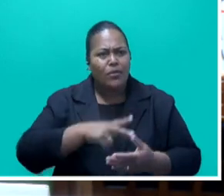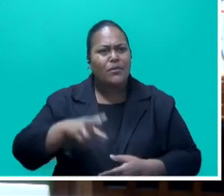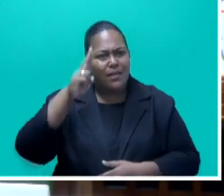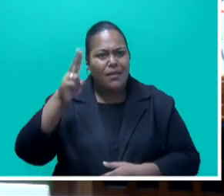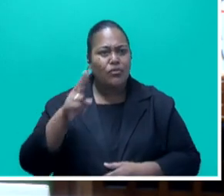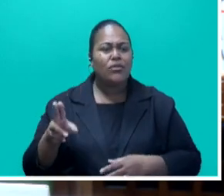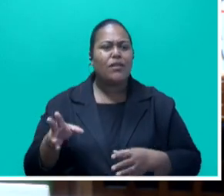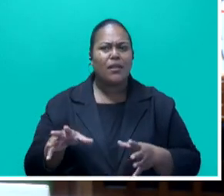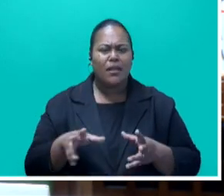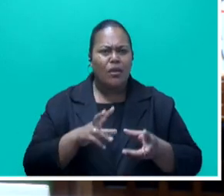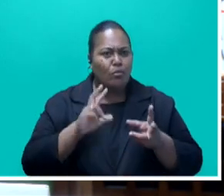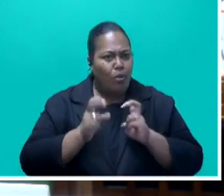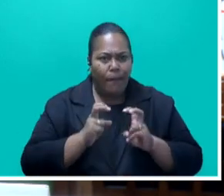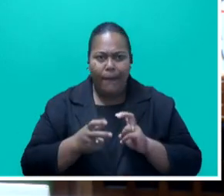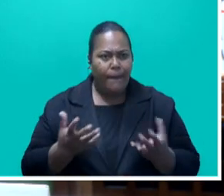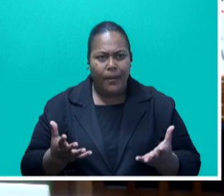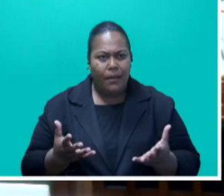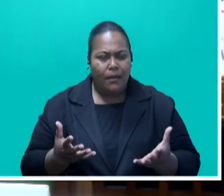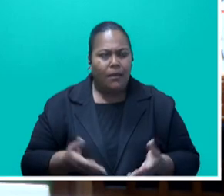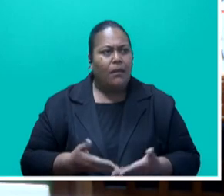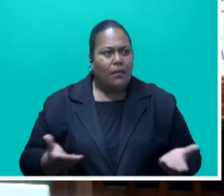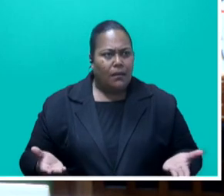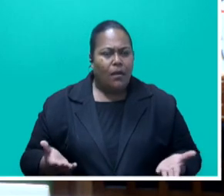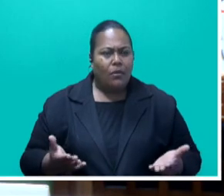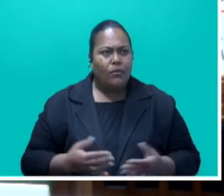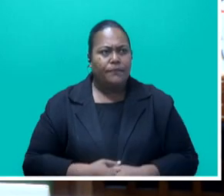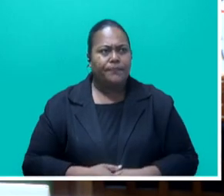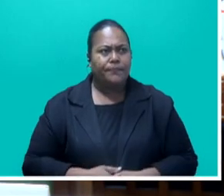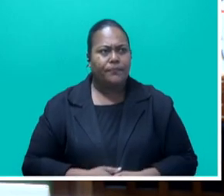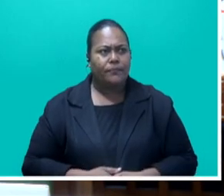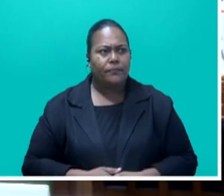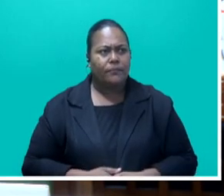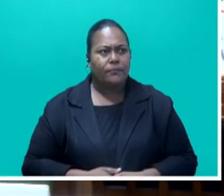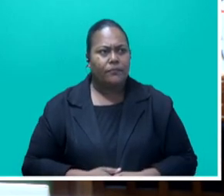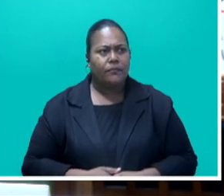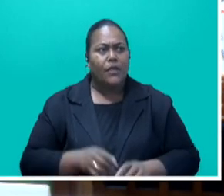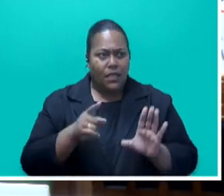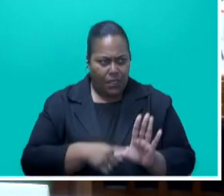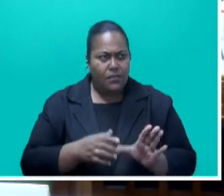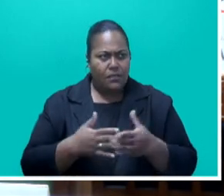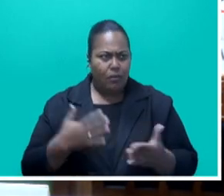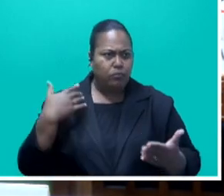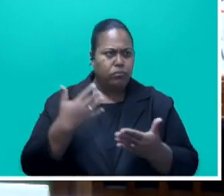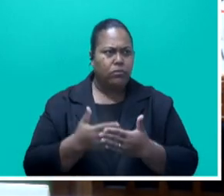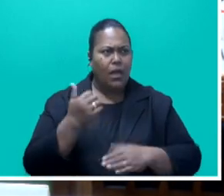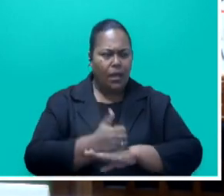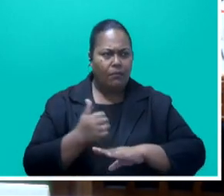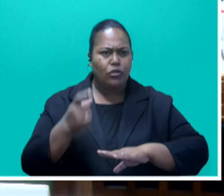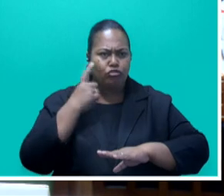It's really reached that stage, and it's been a number of years that the governments have tried to tackle this issue,